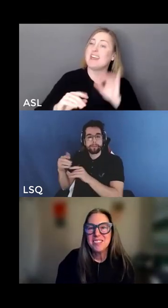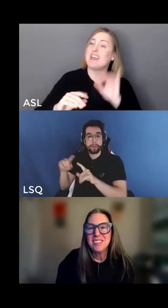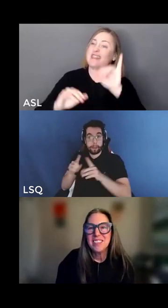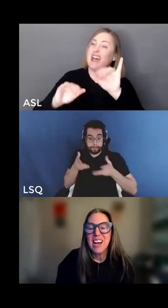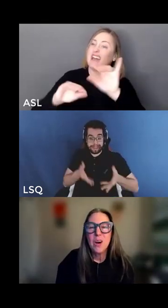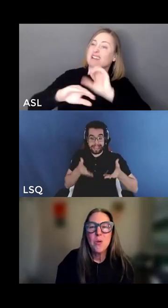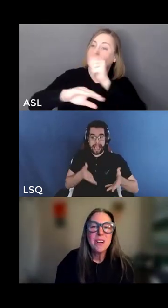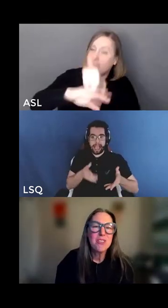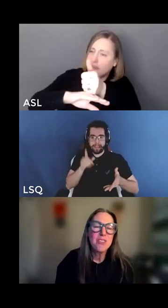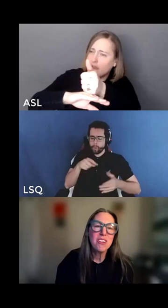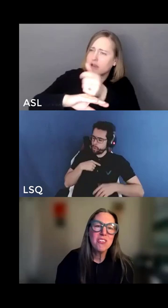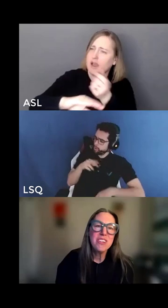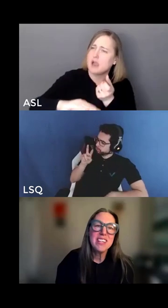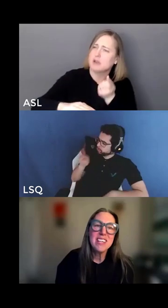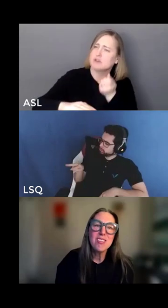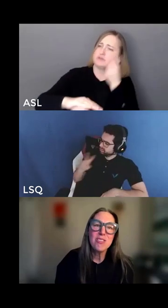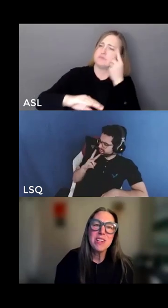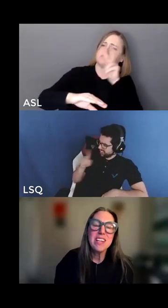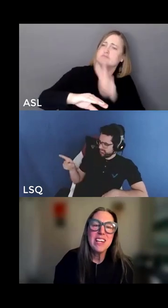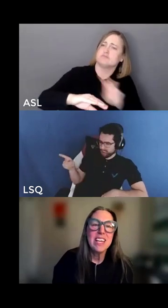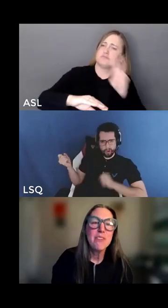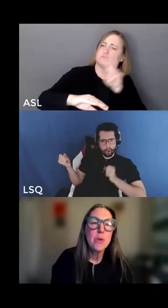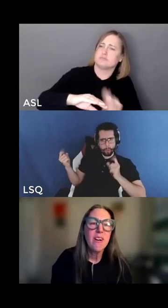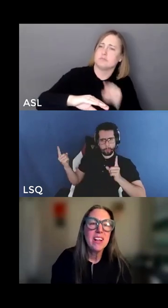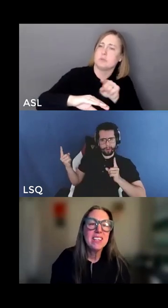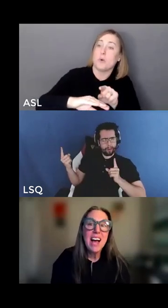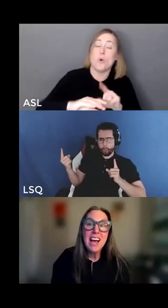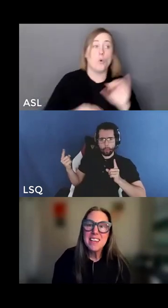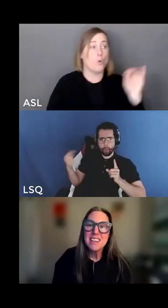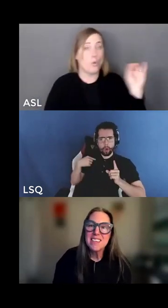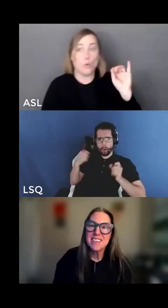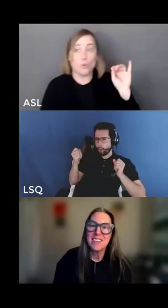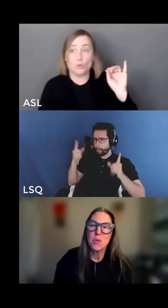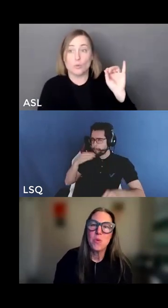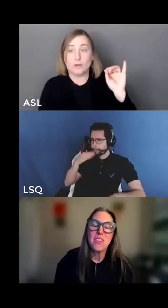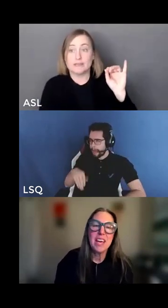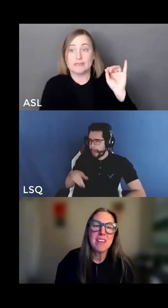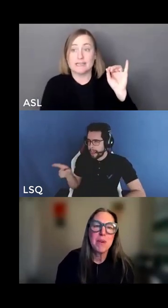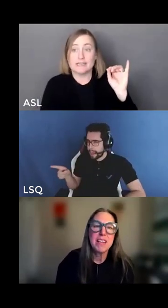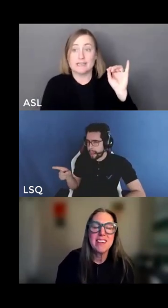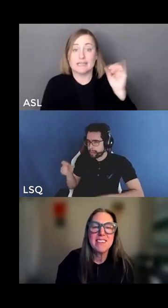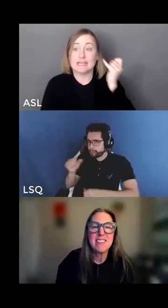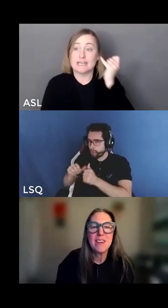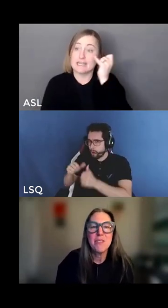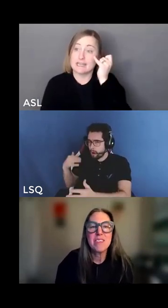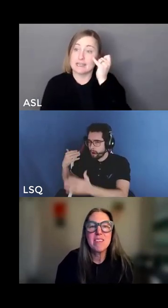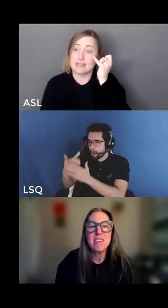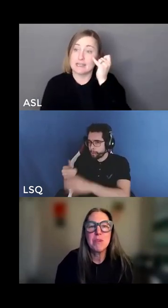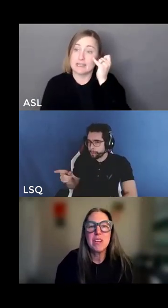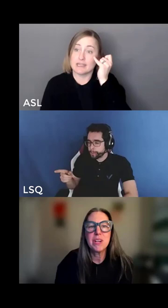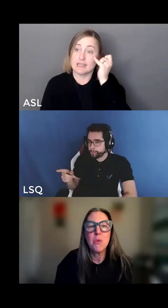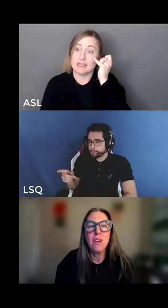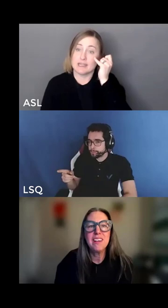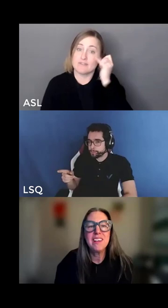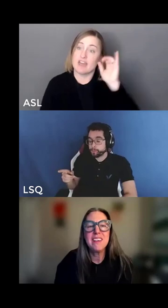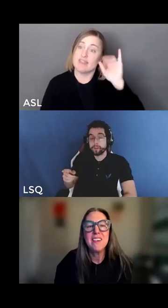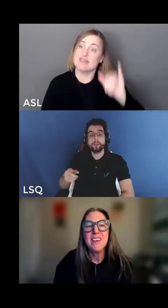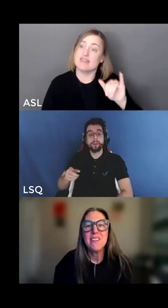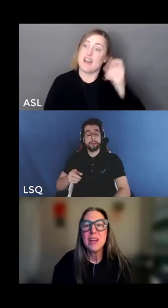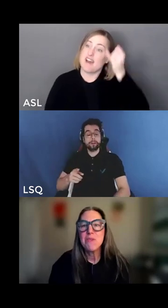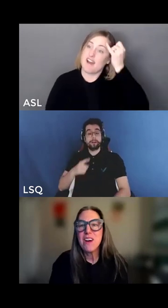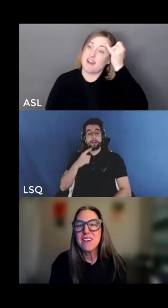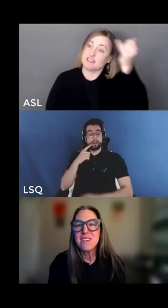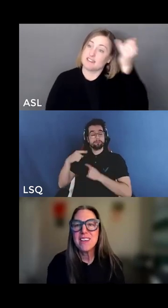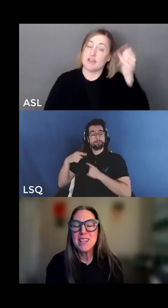and how we are structured in history if we are aligned with the expectations of the system of inequality